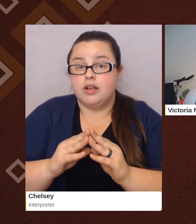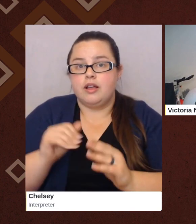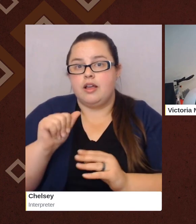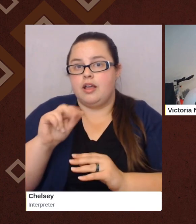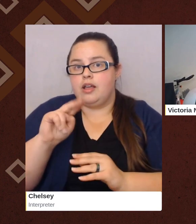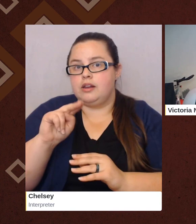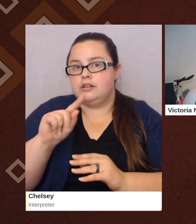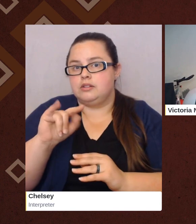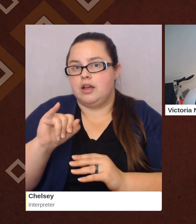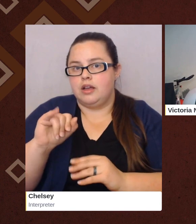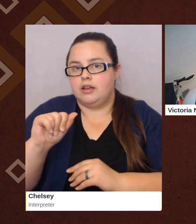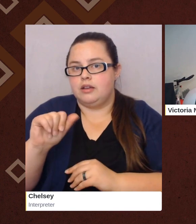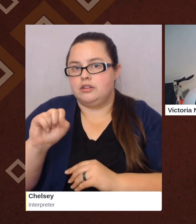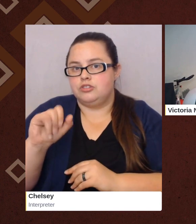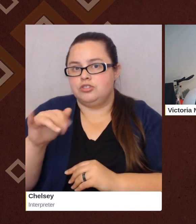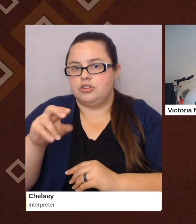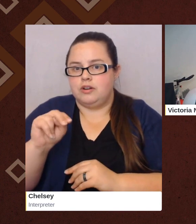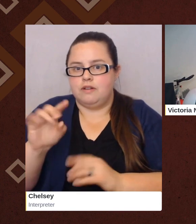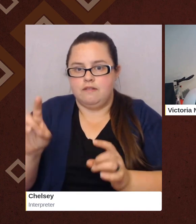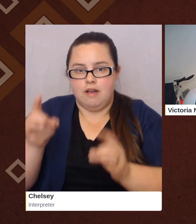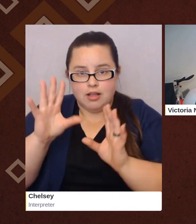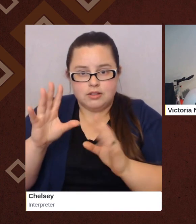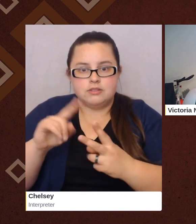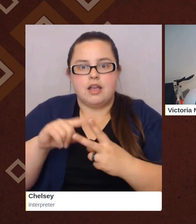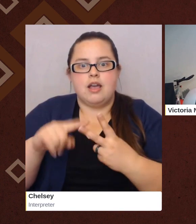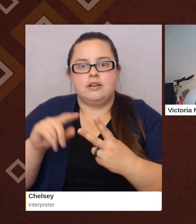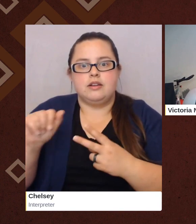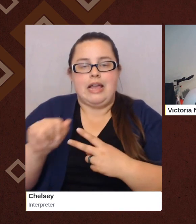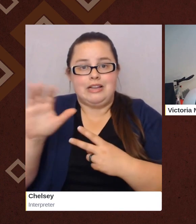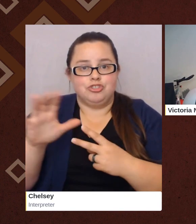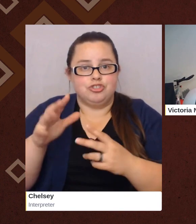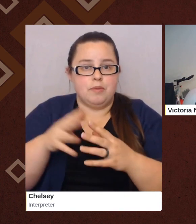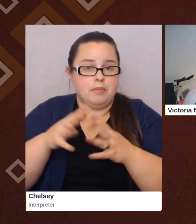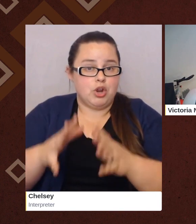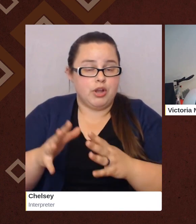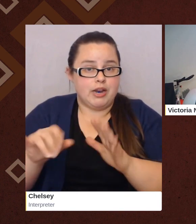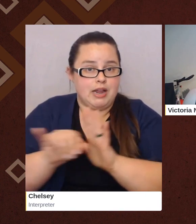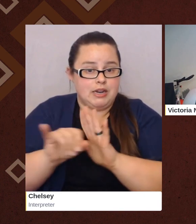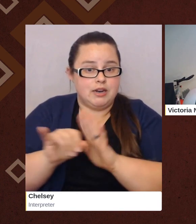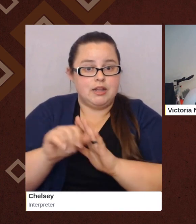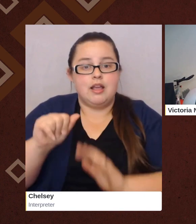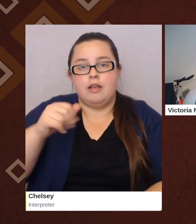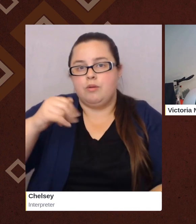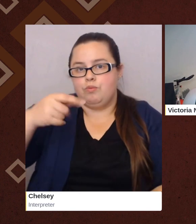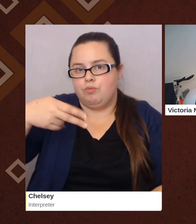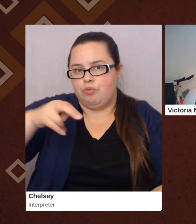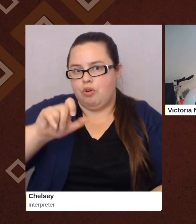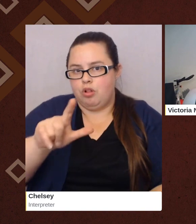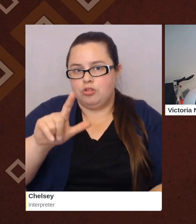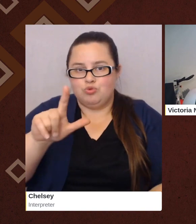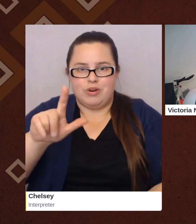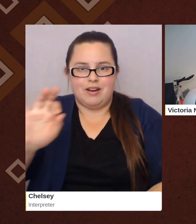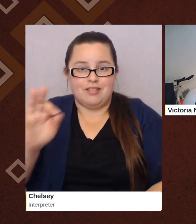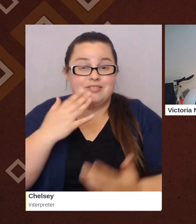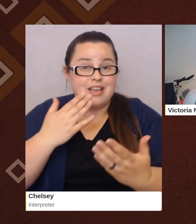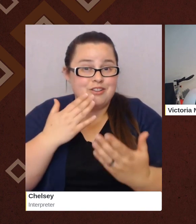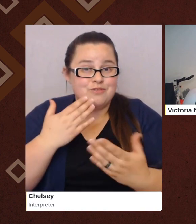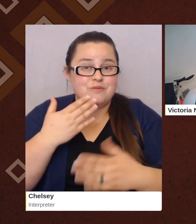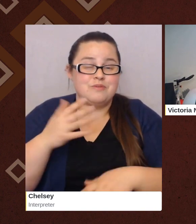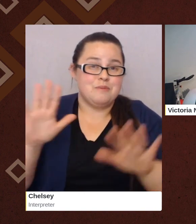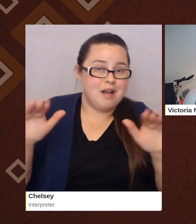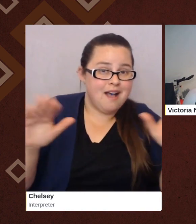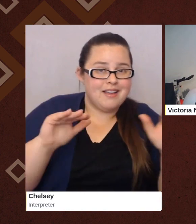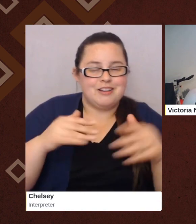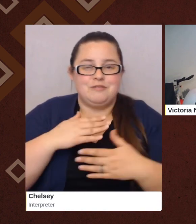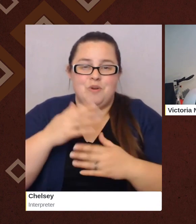violence and Asian American identity on April 29th. Thank you all. Goodbye. We hope you have a fabulous